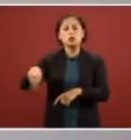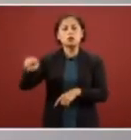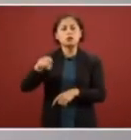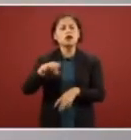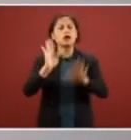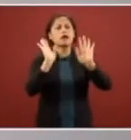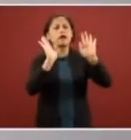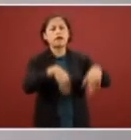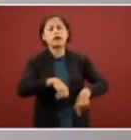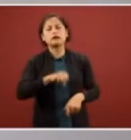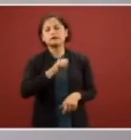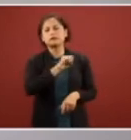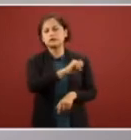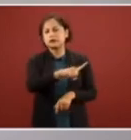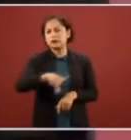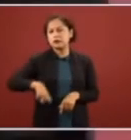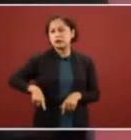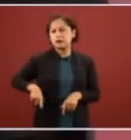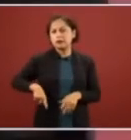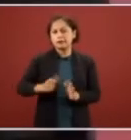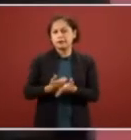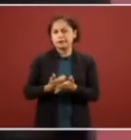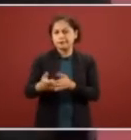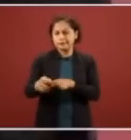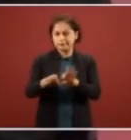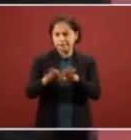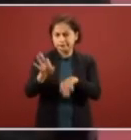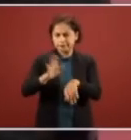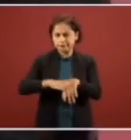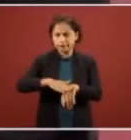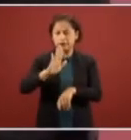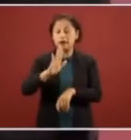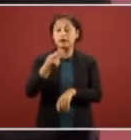and that it just stay in